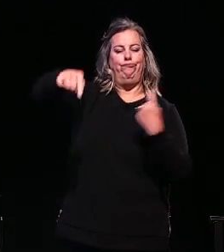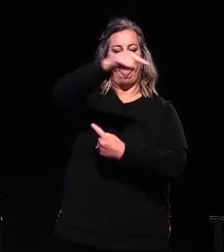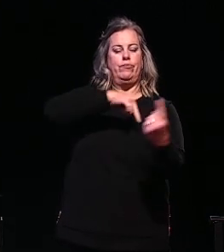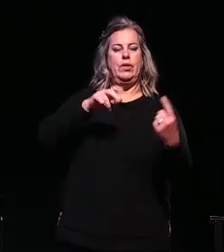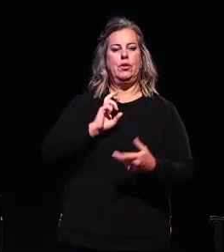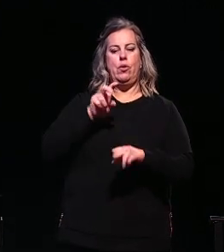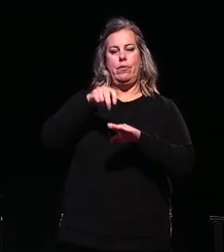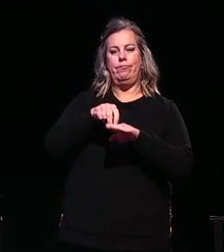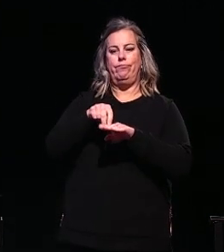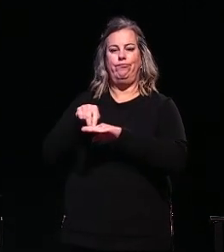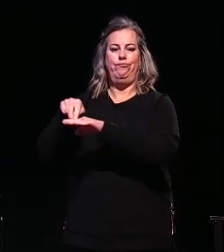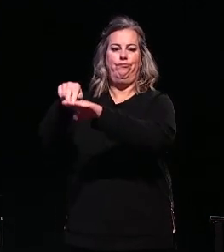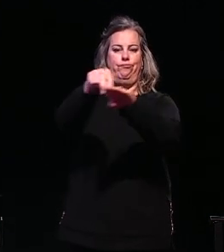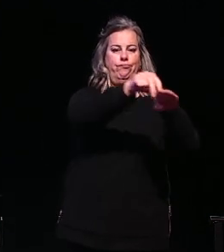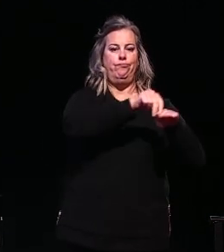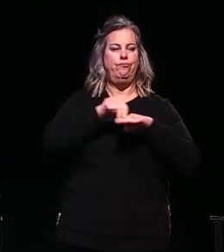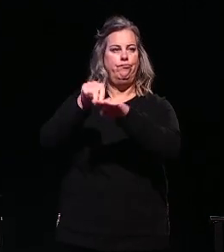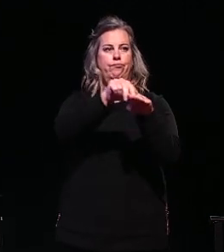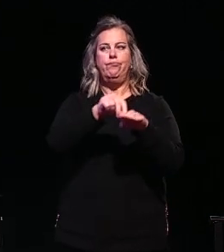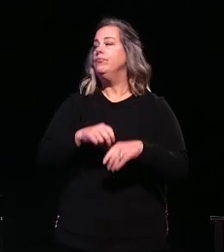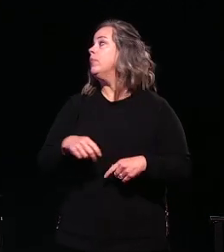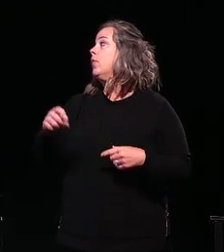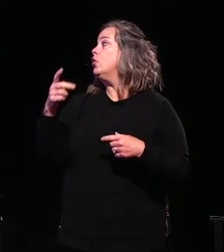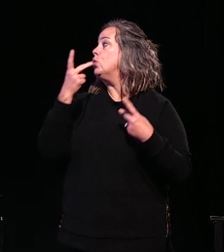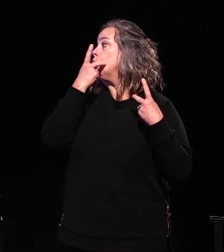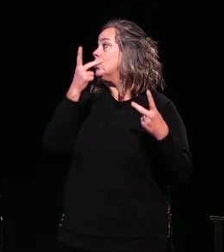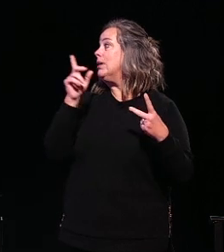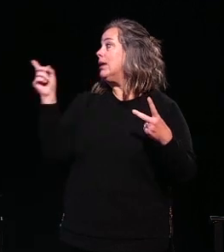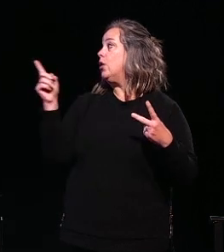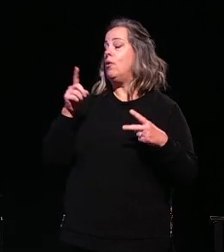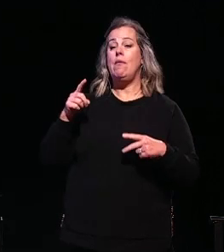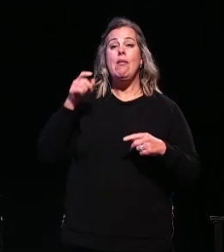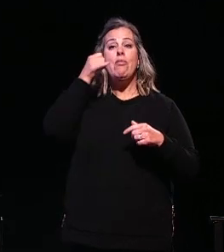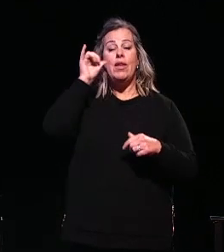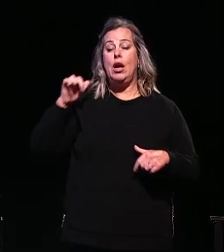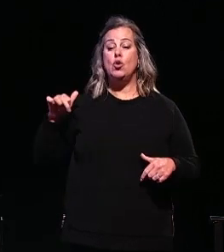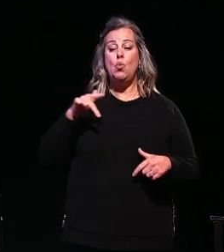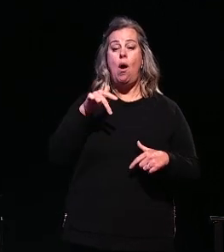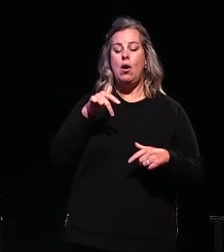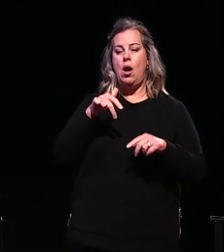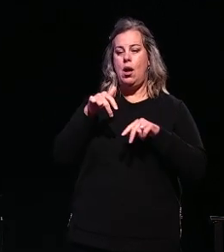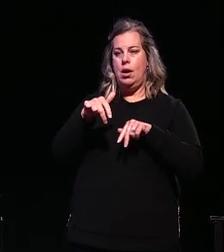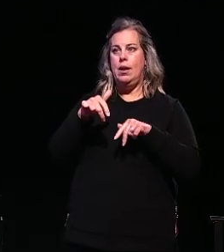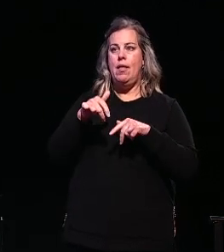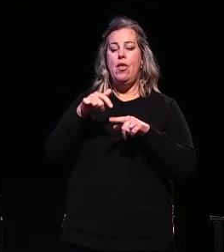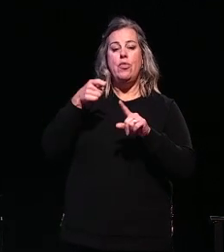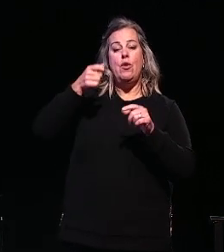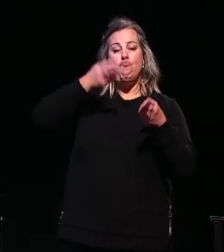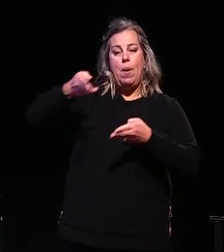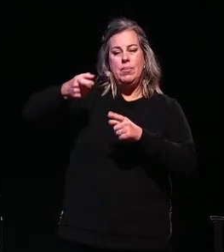ride around, and get off after one rotation. As seen here the cows walk on and are prepped and stimulated in the green area.